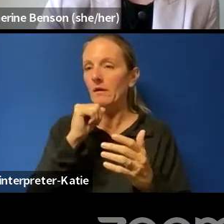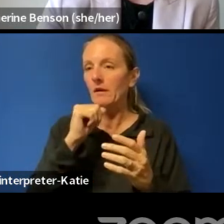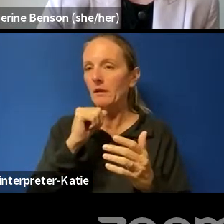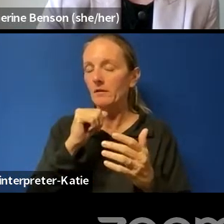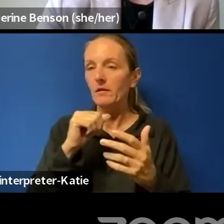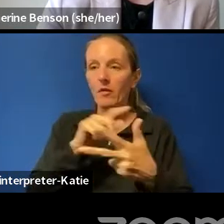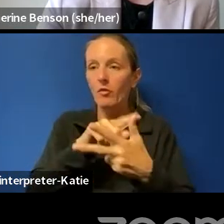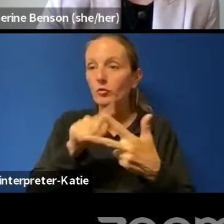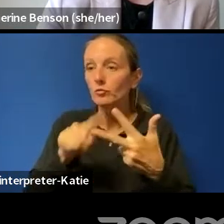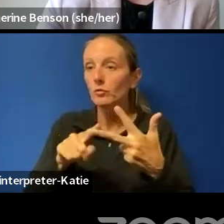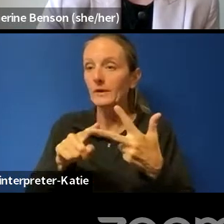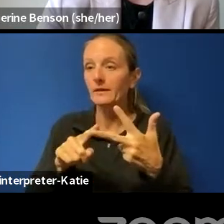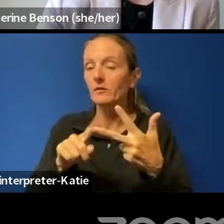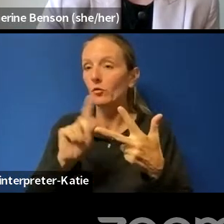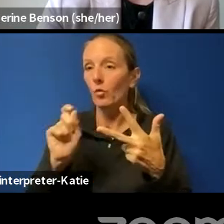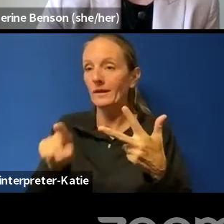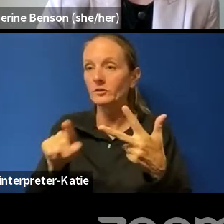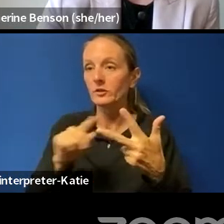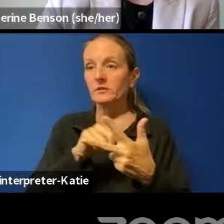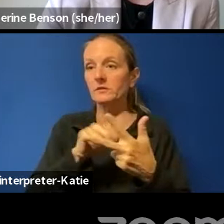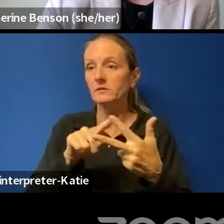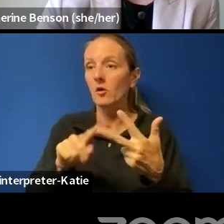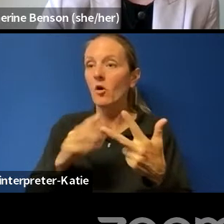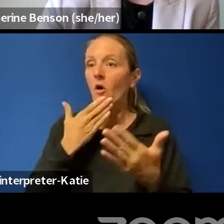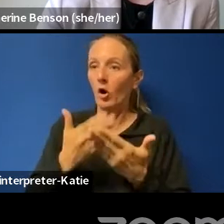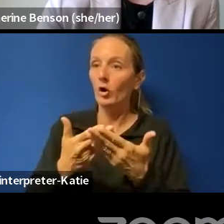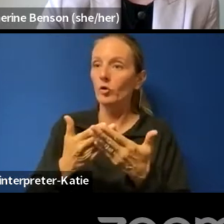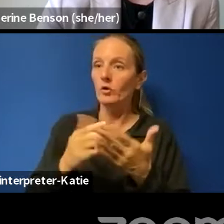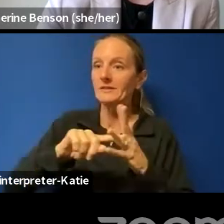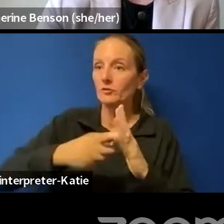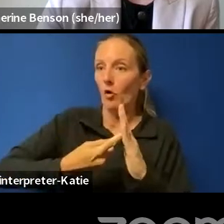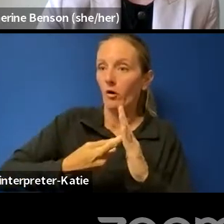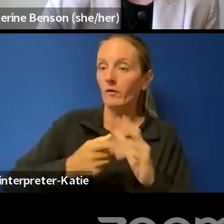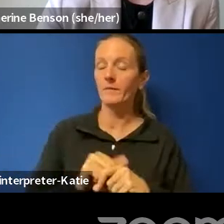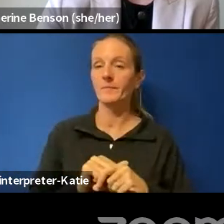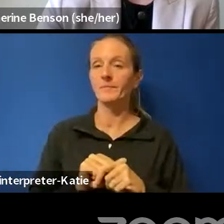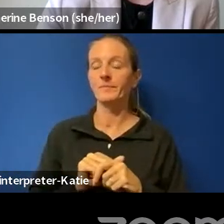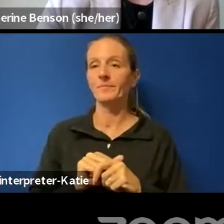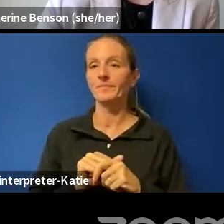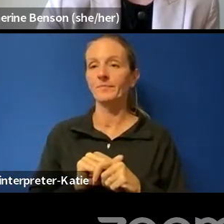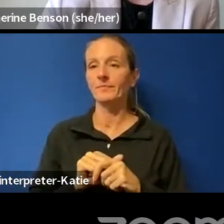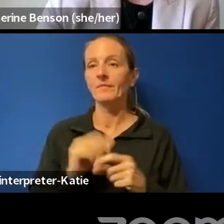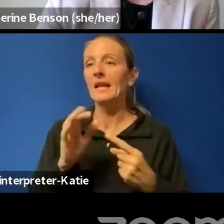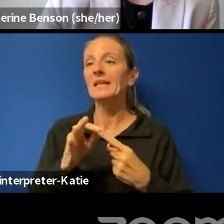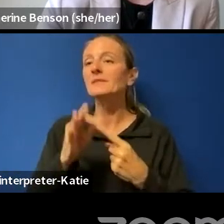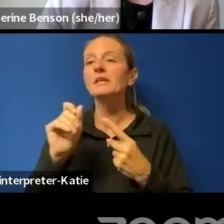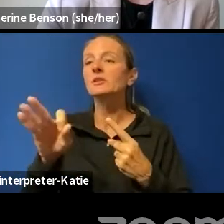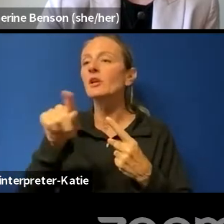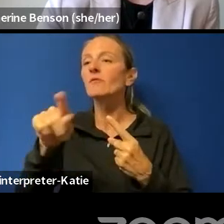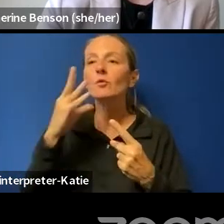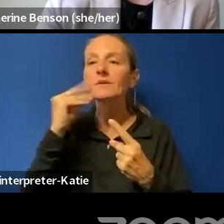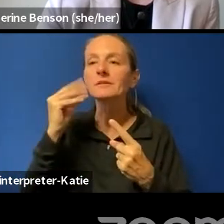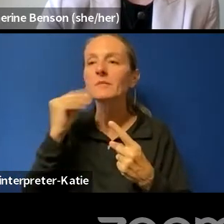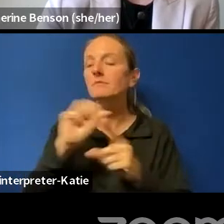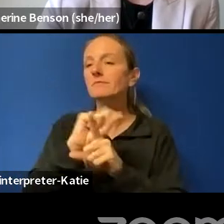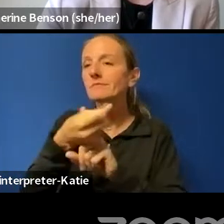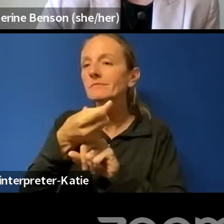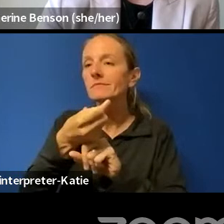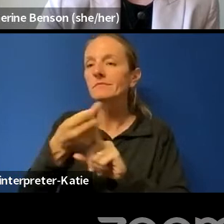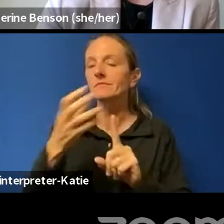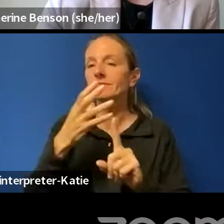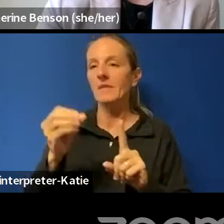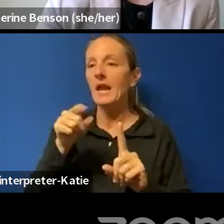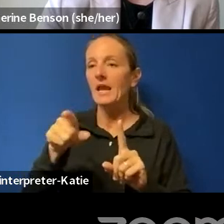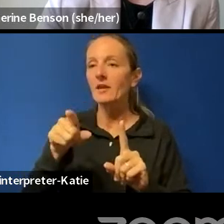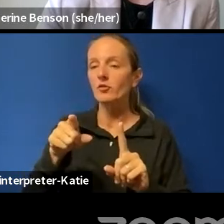those are, those three items are very good places to start, start, if you are in a situation where, uh, you're, you're prepared to